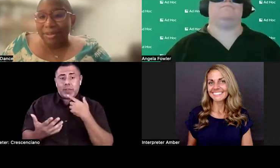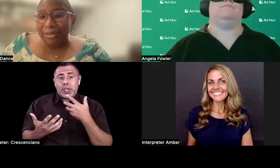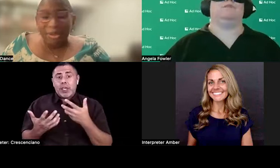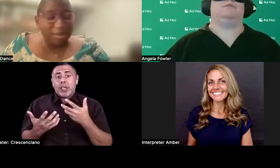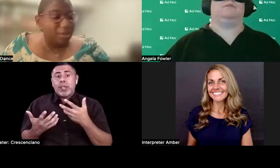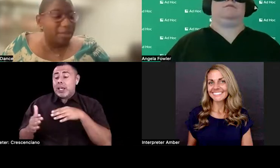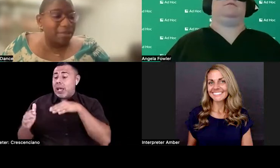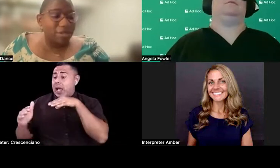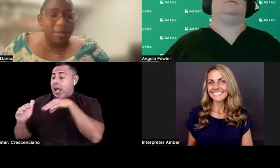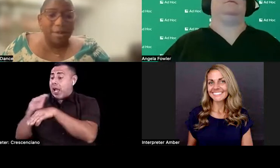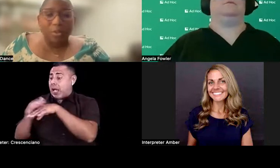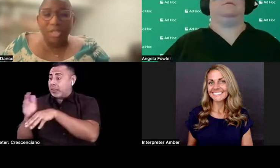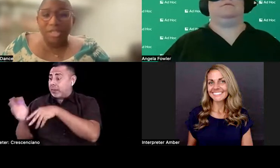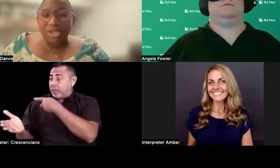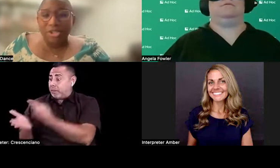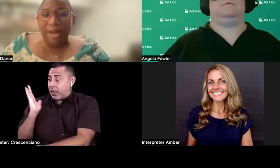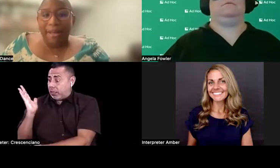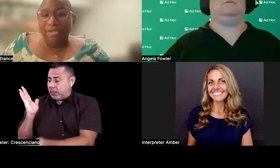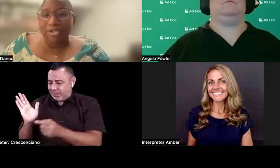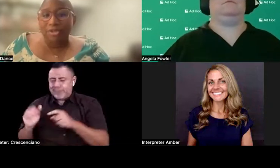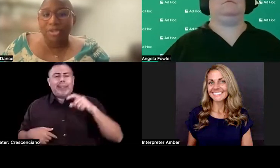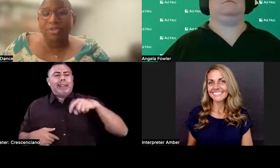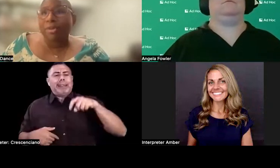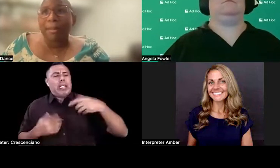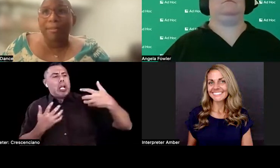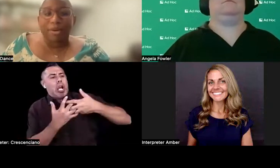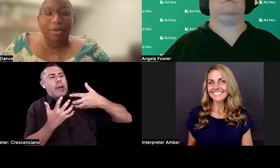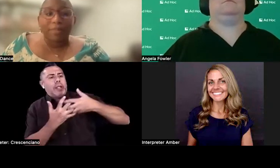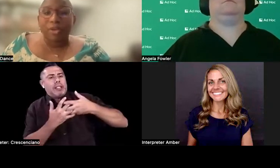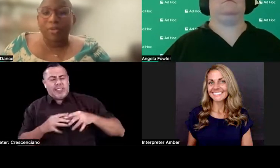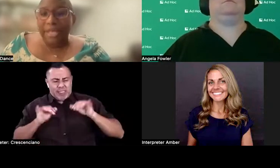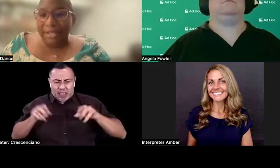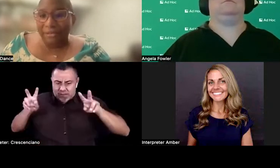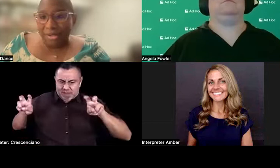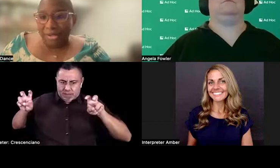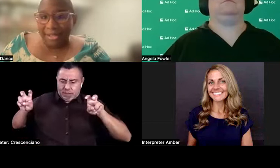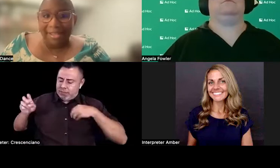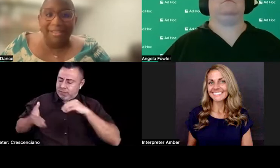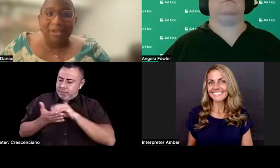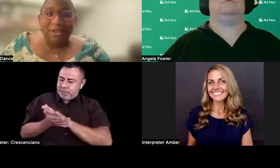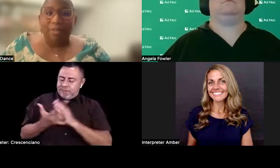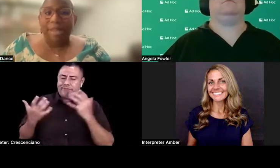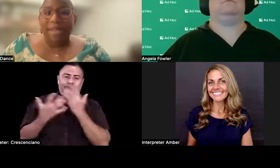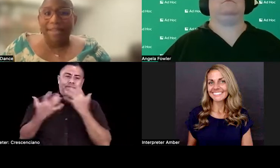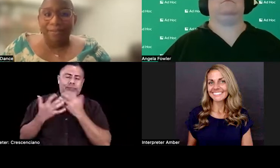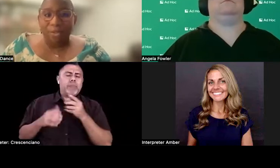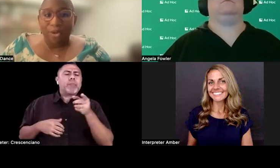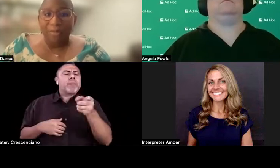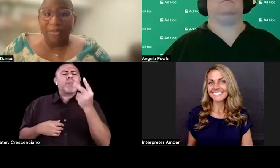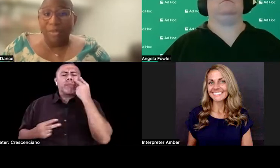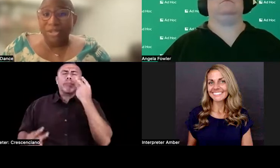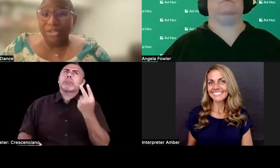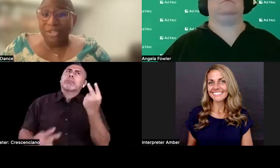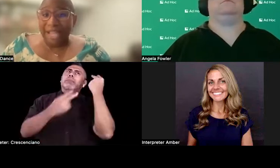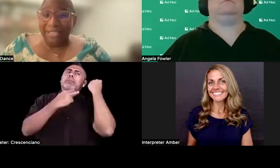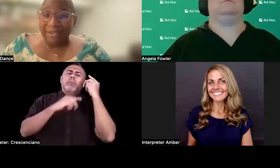what could we be doing better? What did you have to, what do you remember, you know, fighting for, I guess, or begging for,